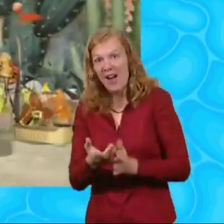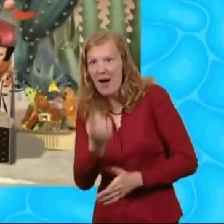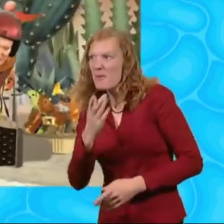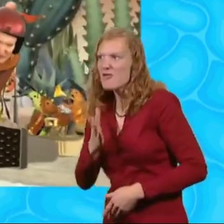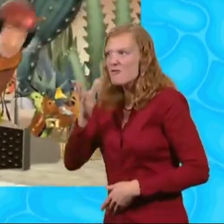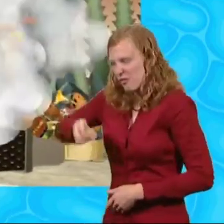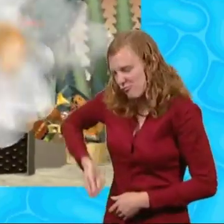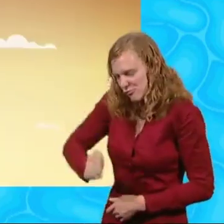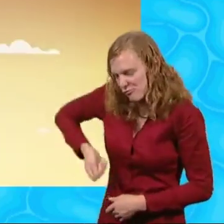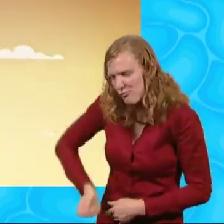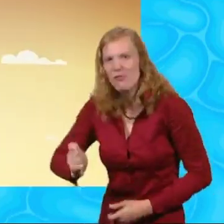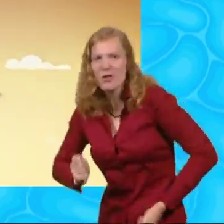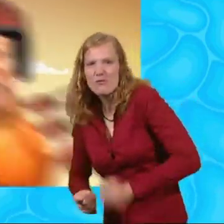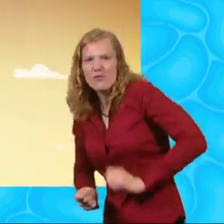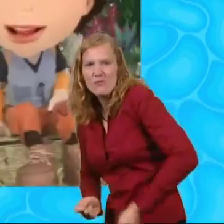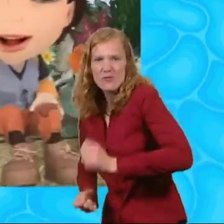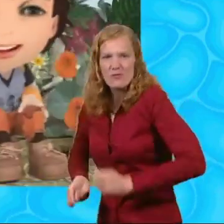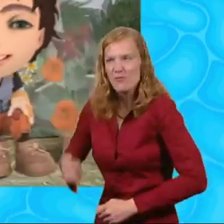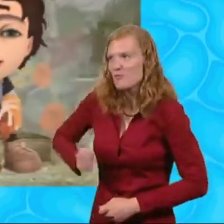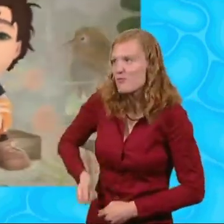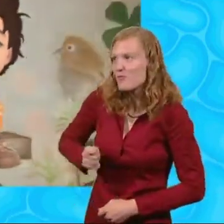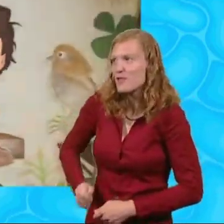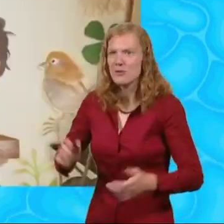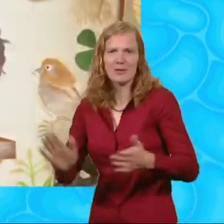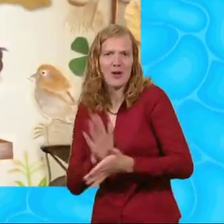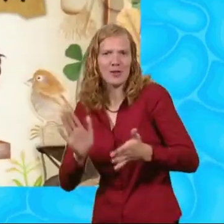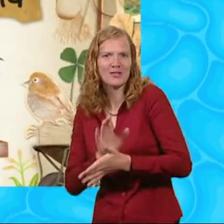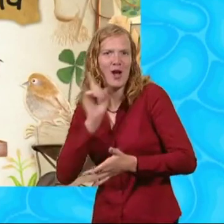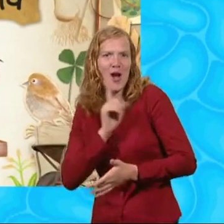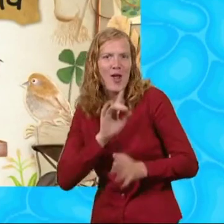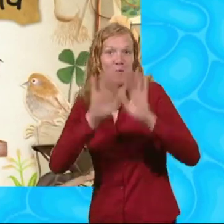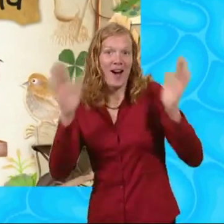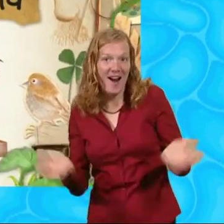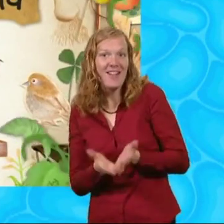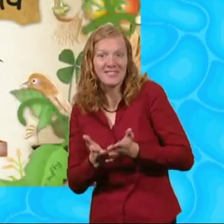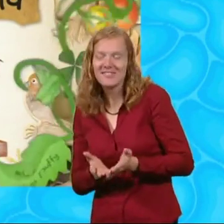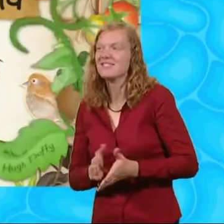Darker World. In Darker World.